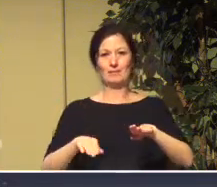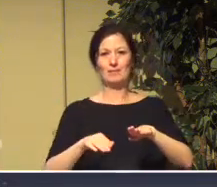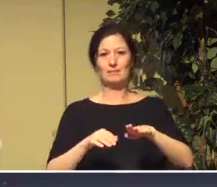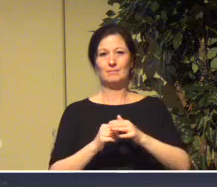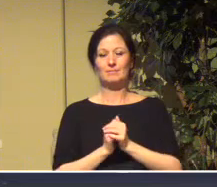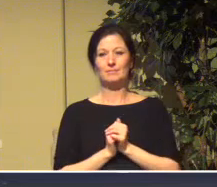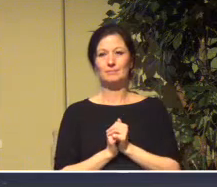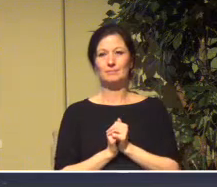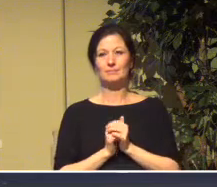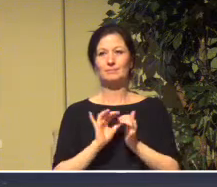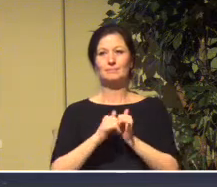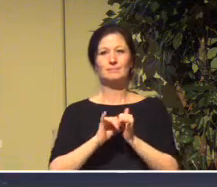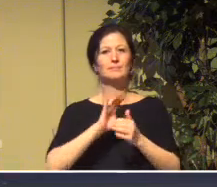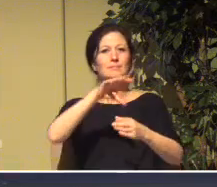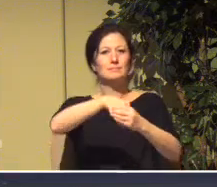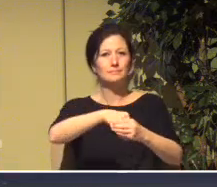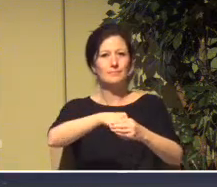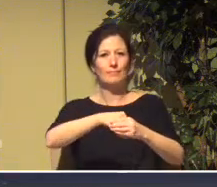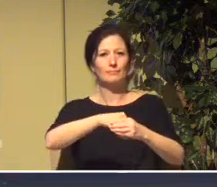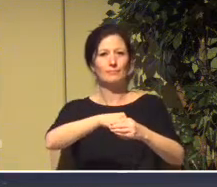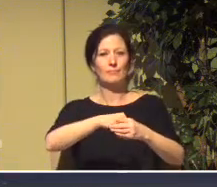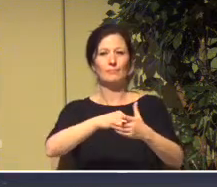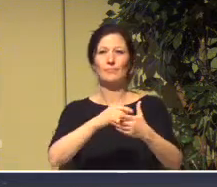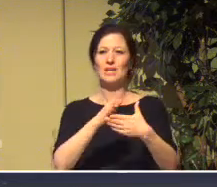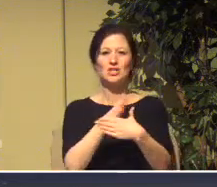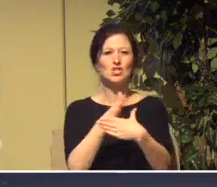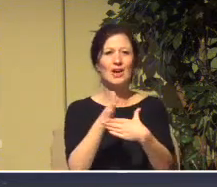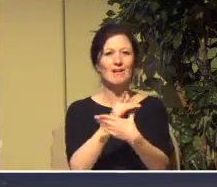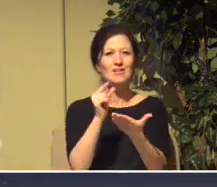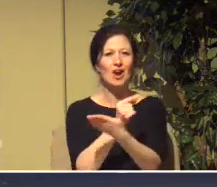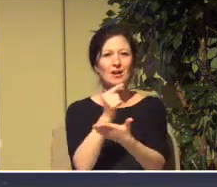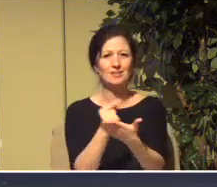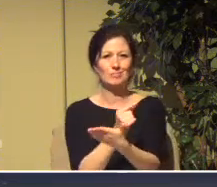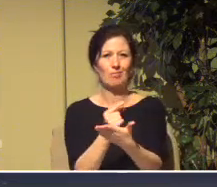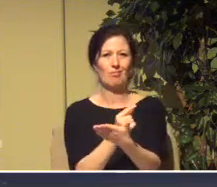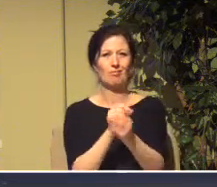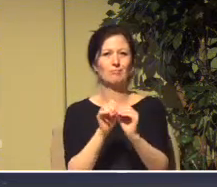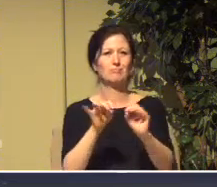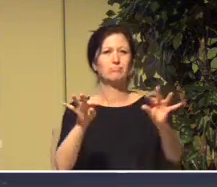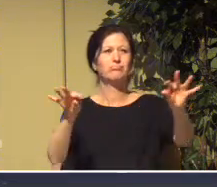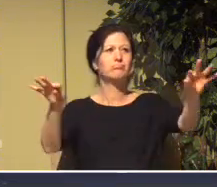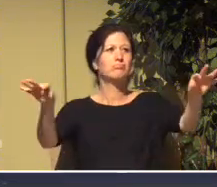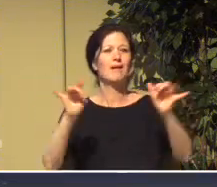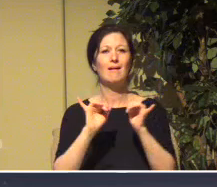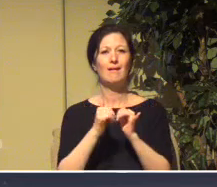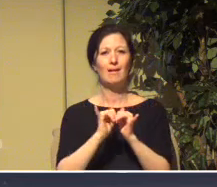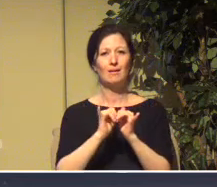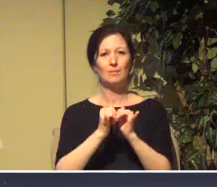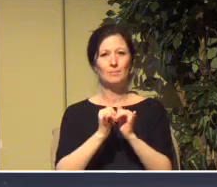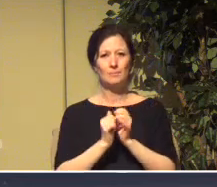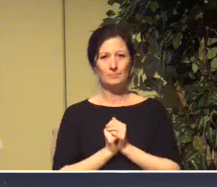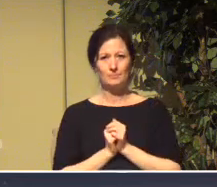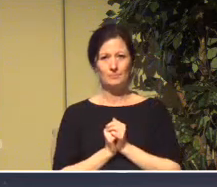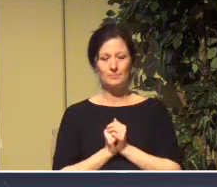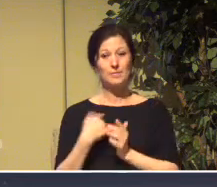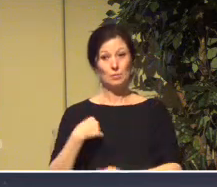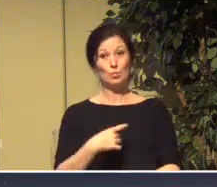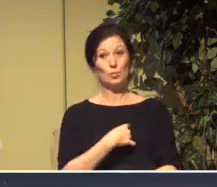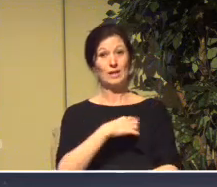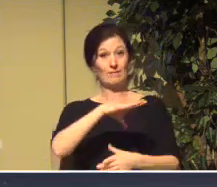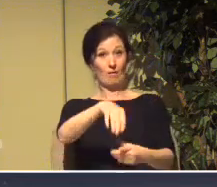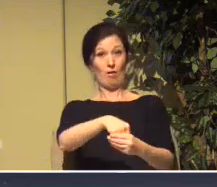of our city? How can we share the gospel in this time too, in our city? Because we're part of it.